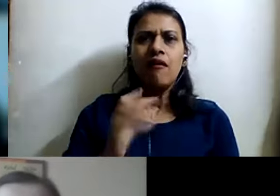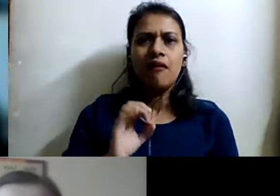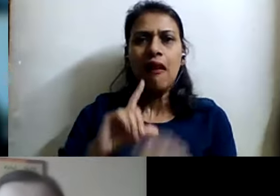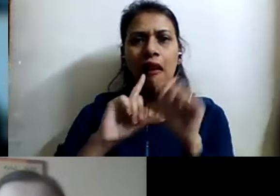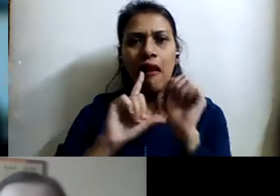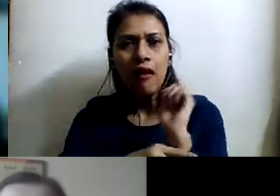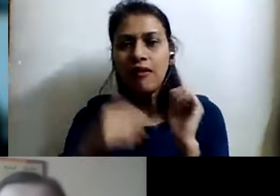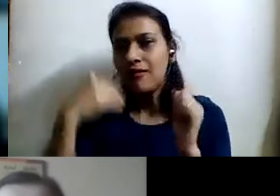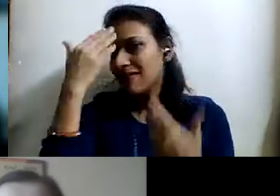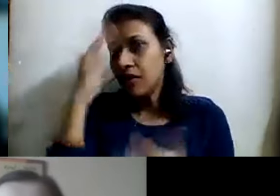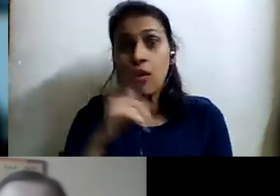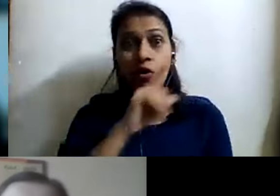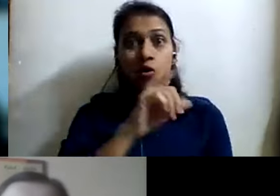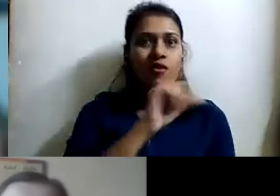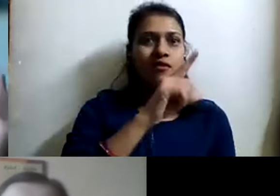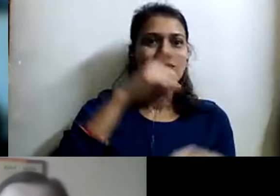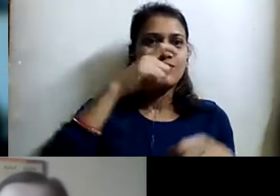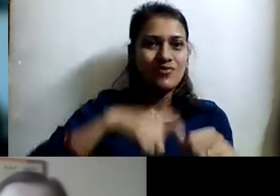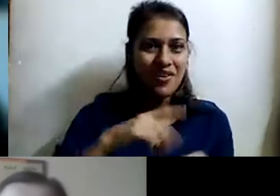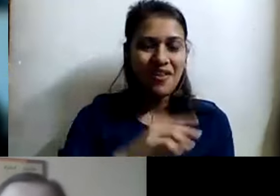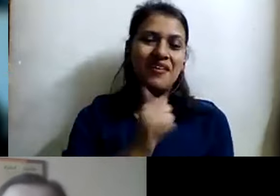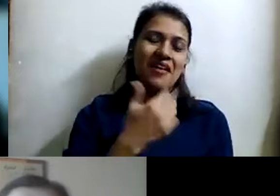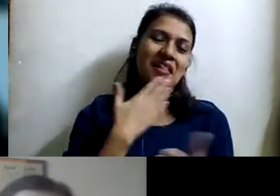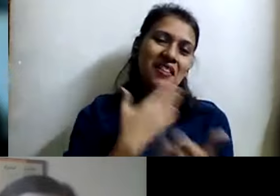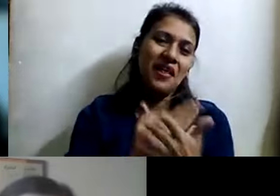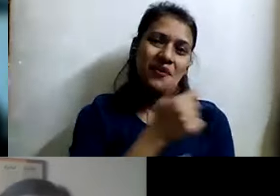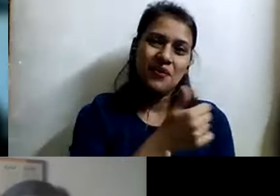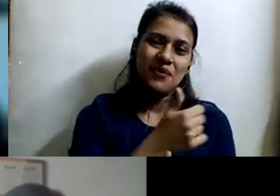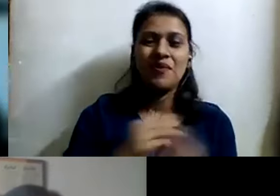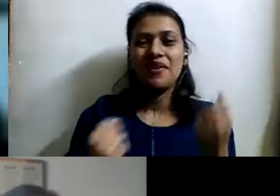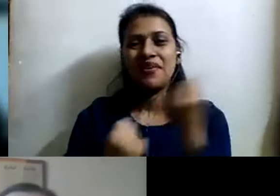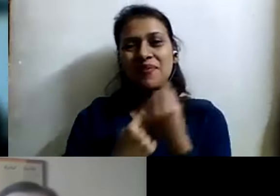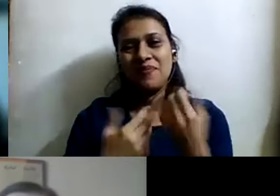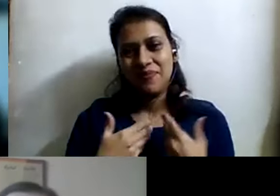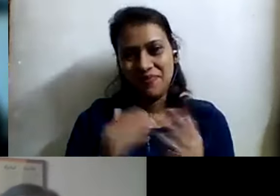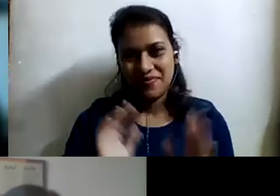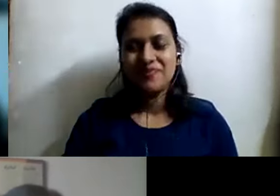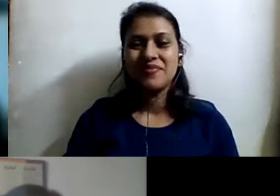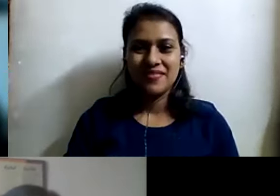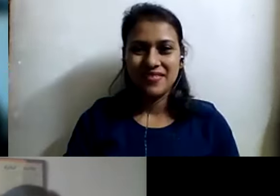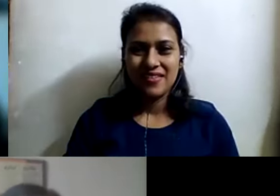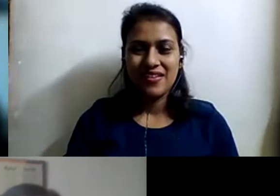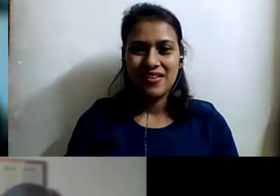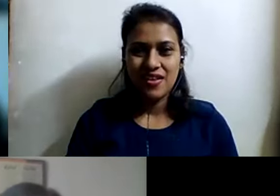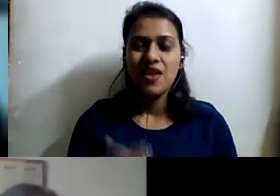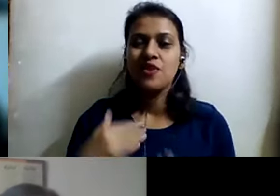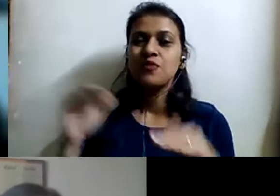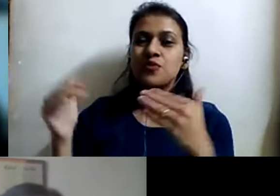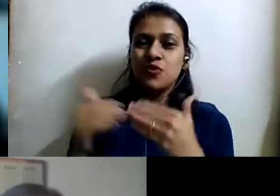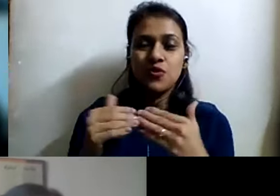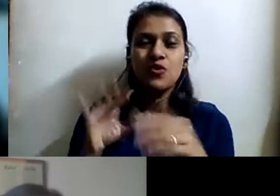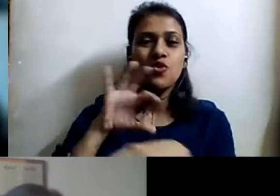or were you early? I don't know. But thank you very much. I was supposed to introduce Dr. Sharma.